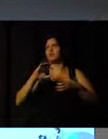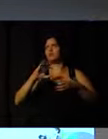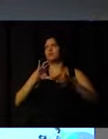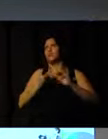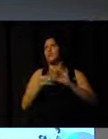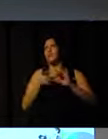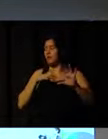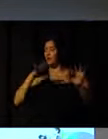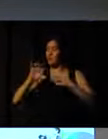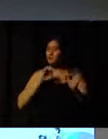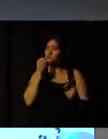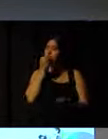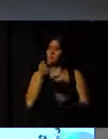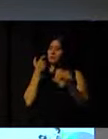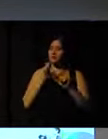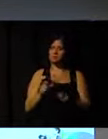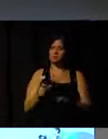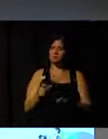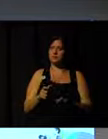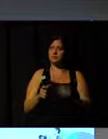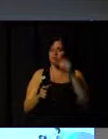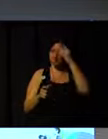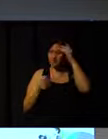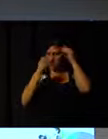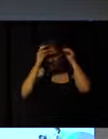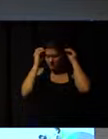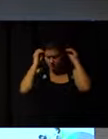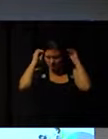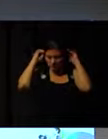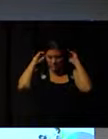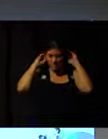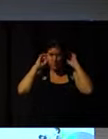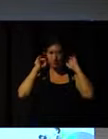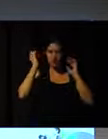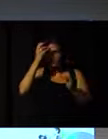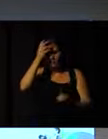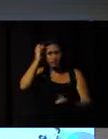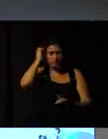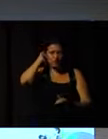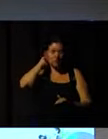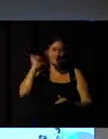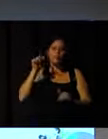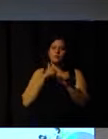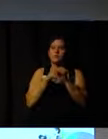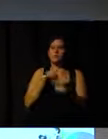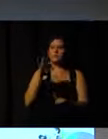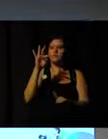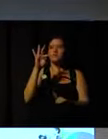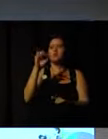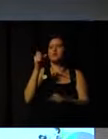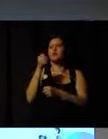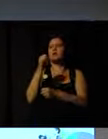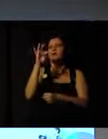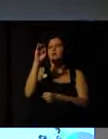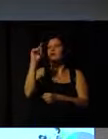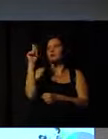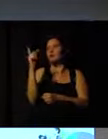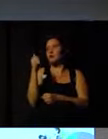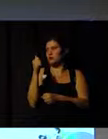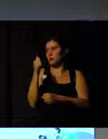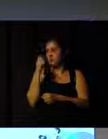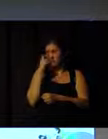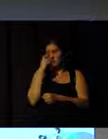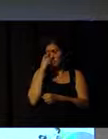it worked in the Olympics in 2012 United Kingdom. The torch